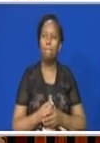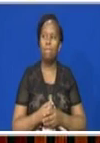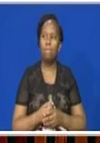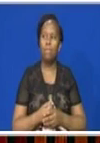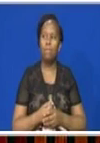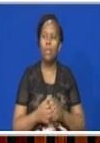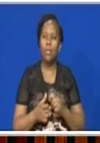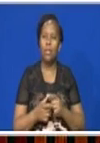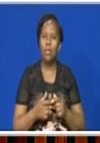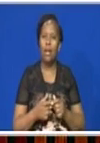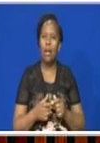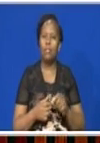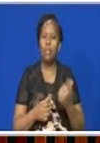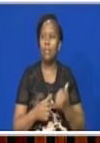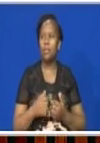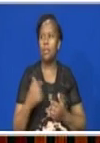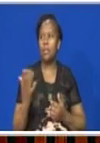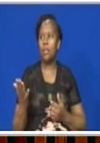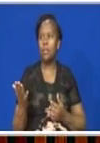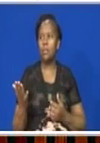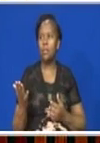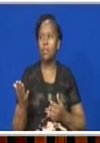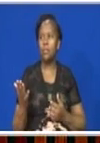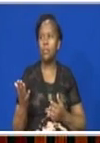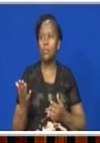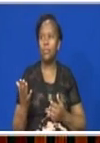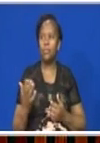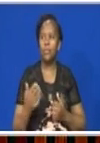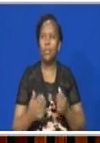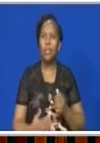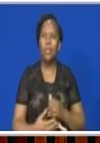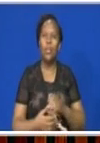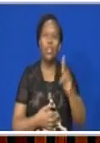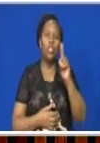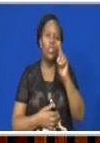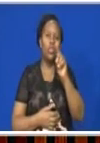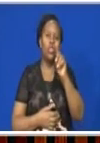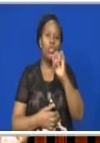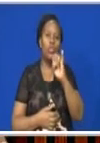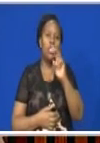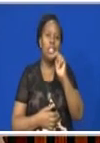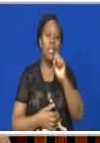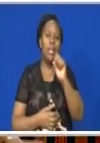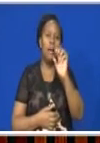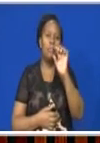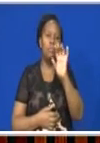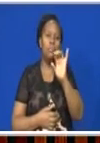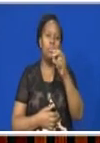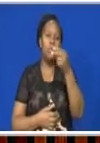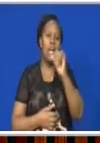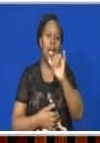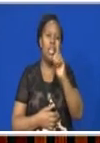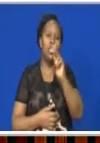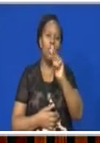We have another one. Another sodium hydrogen carbonate. Another sodium hydrogen carbonate. And